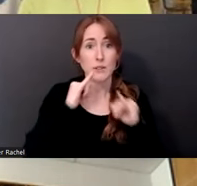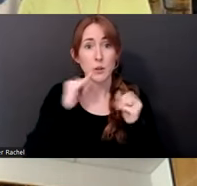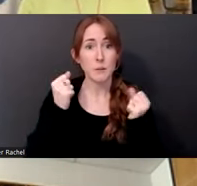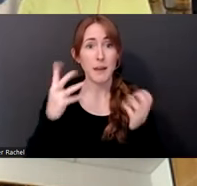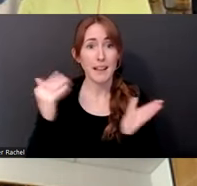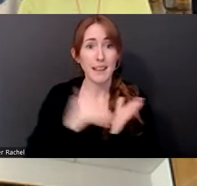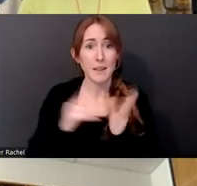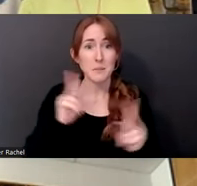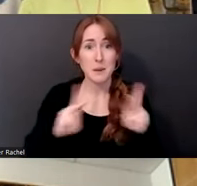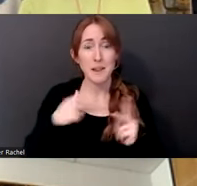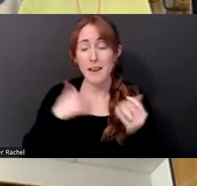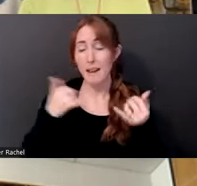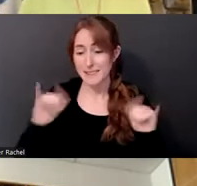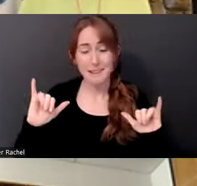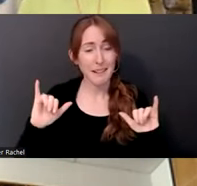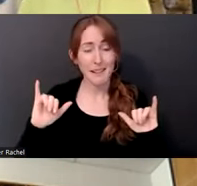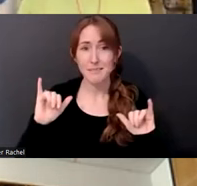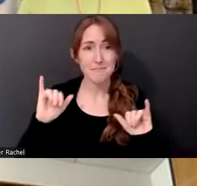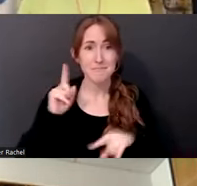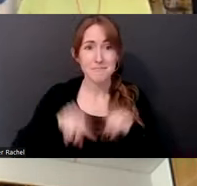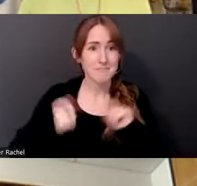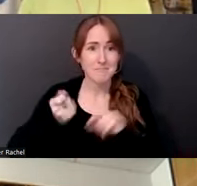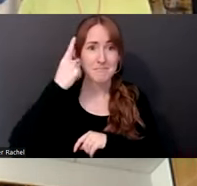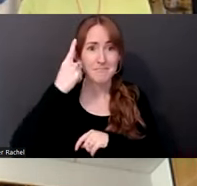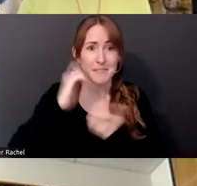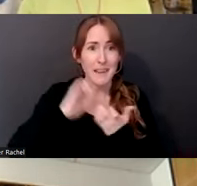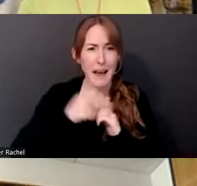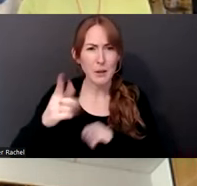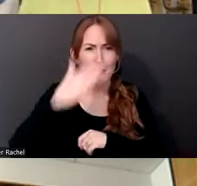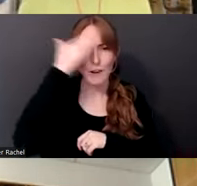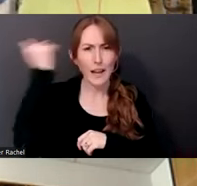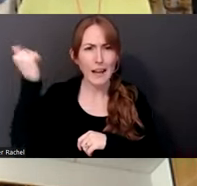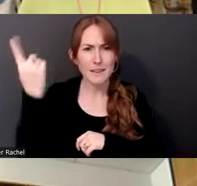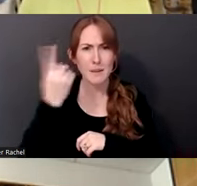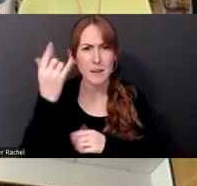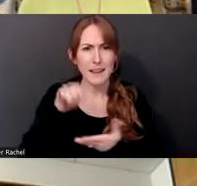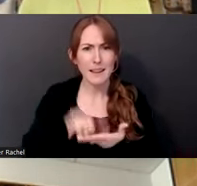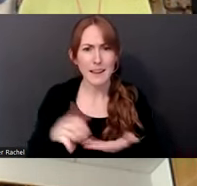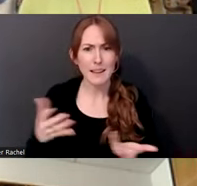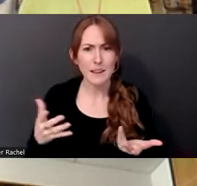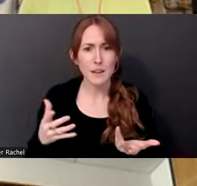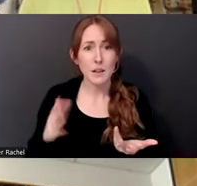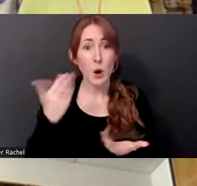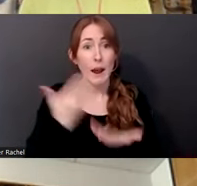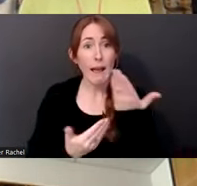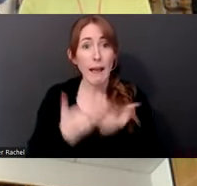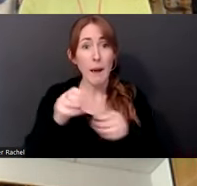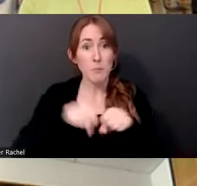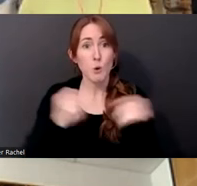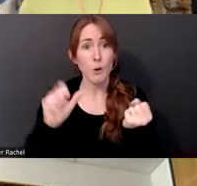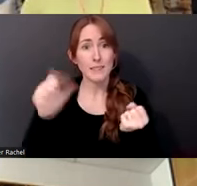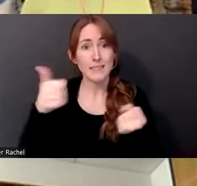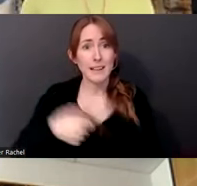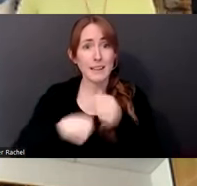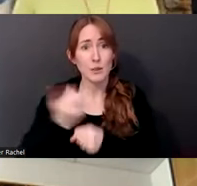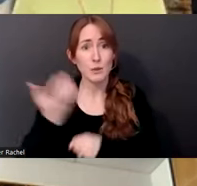cannot really feel how on earth can you forget something? I mean, you know, you broke your hand 10 years ago and you still remember that. Yeah.